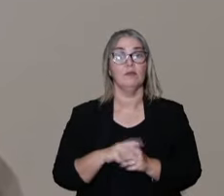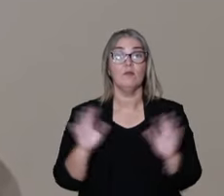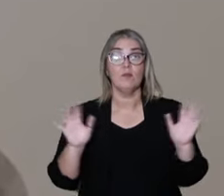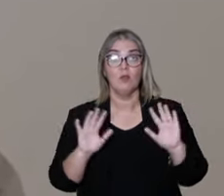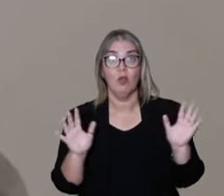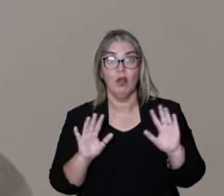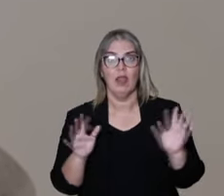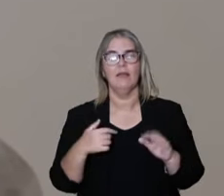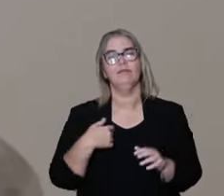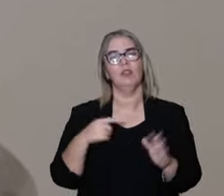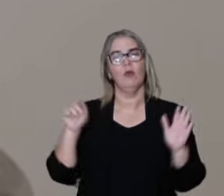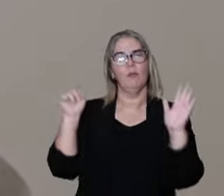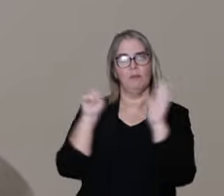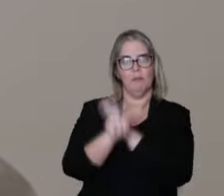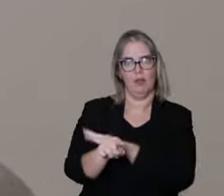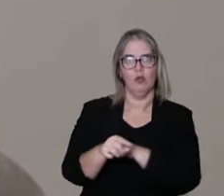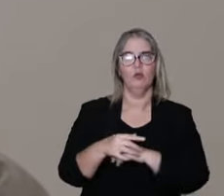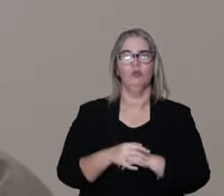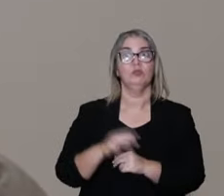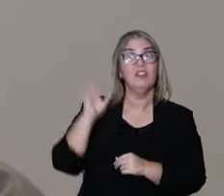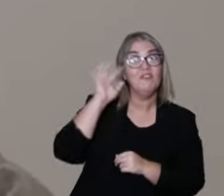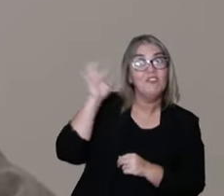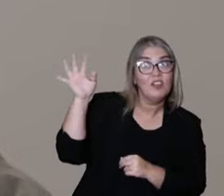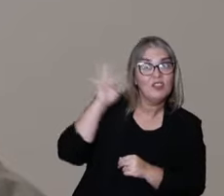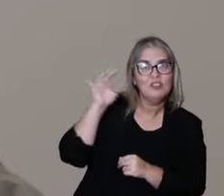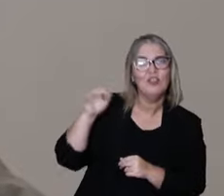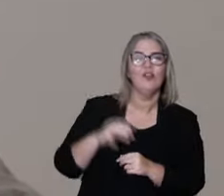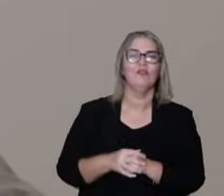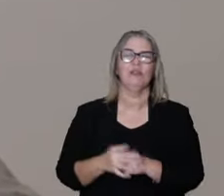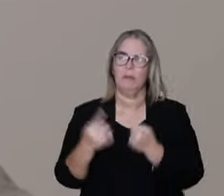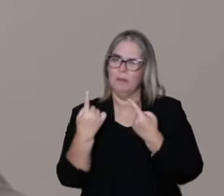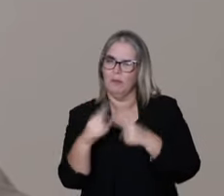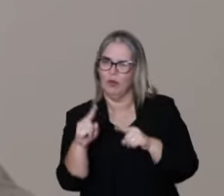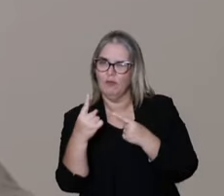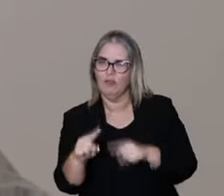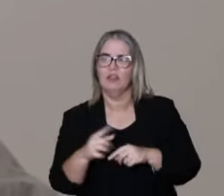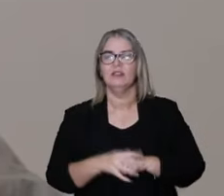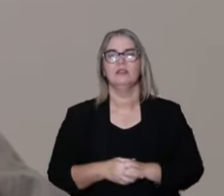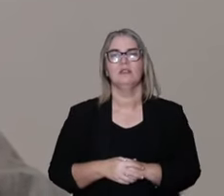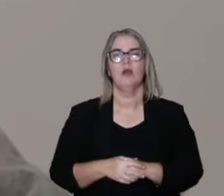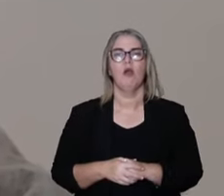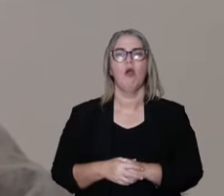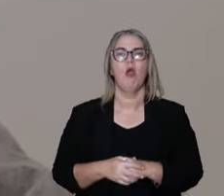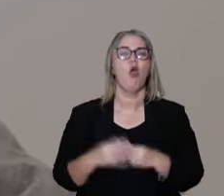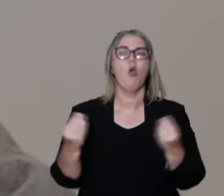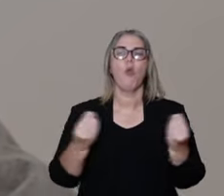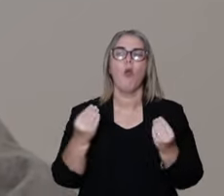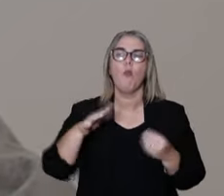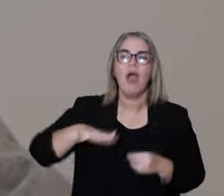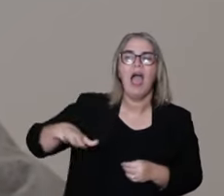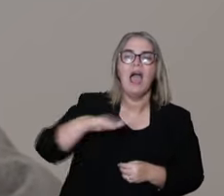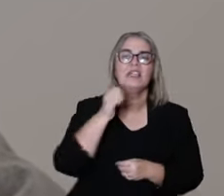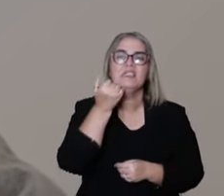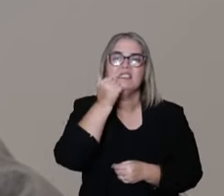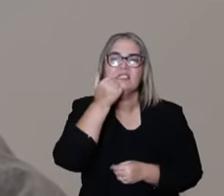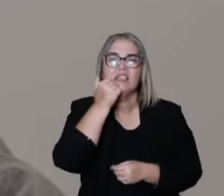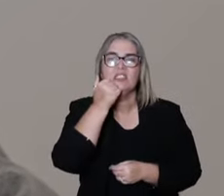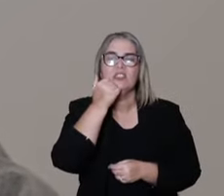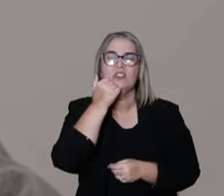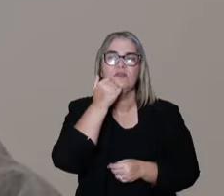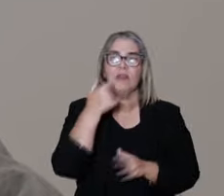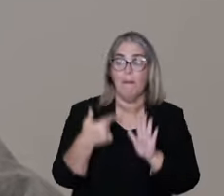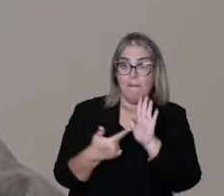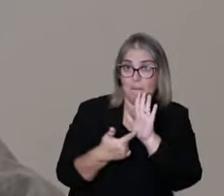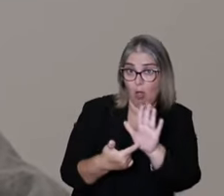Hi, Gustavo. I would like to ask you a question, a philosophical provocation about how the scientific evidence